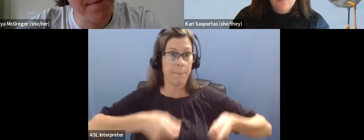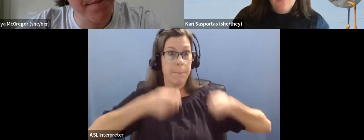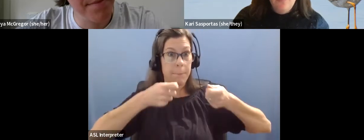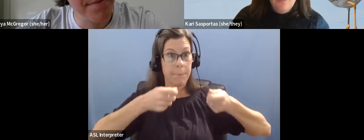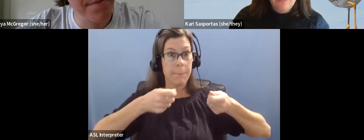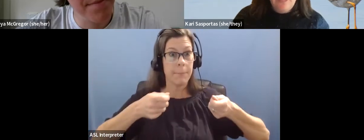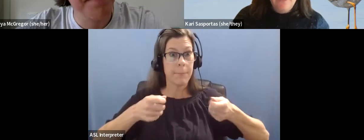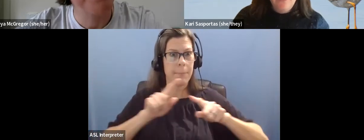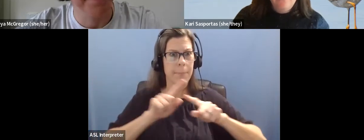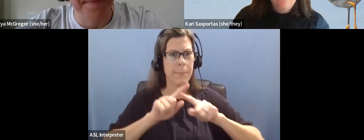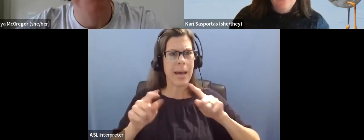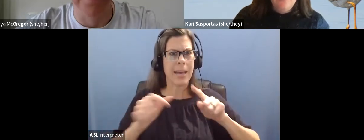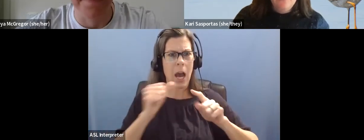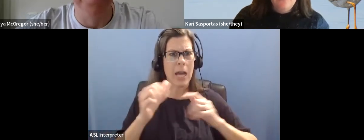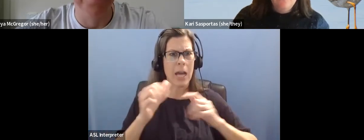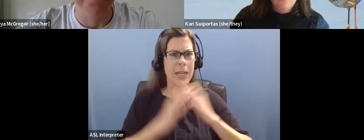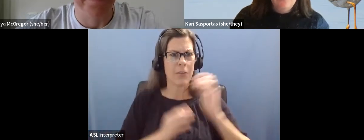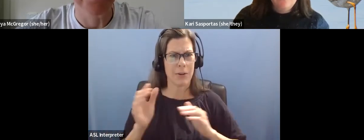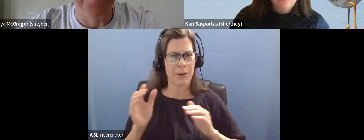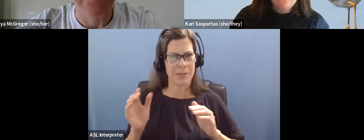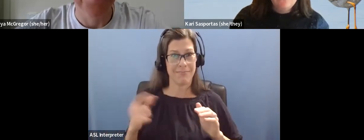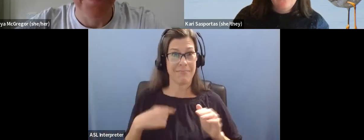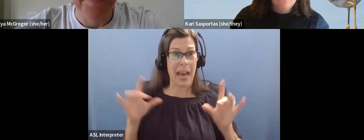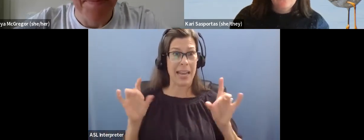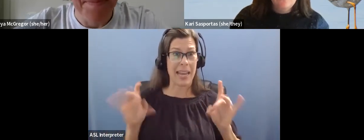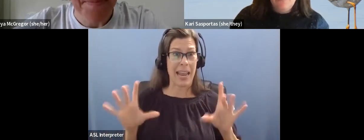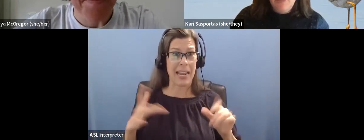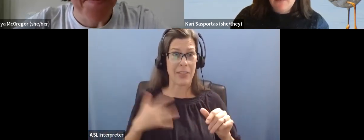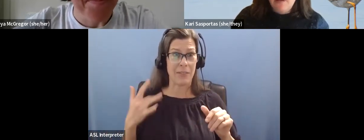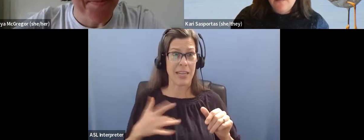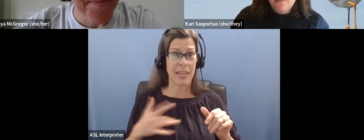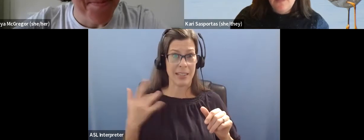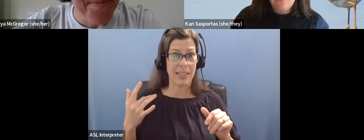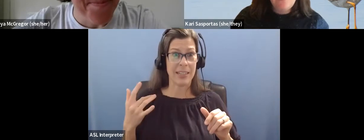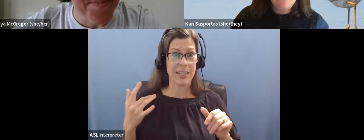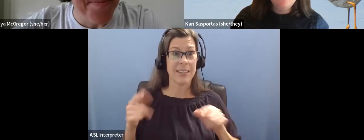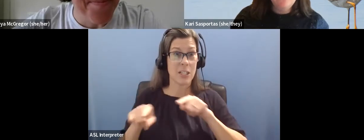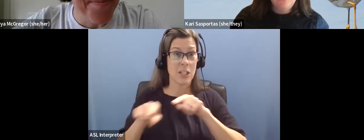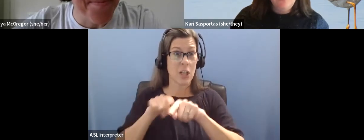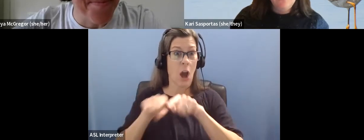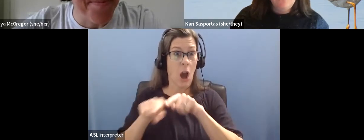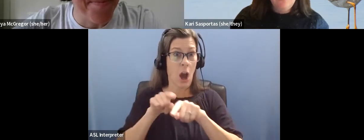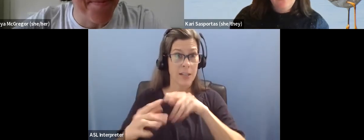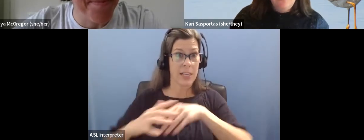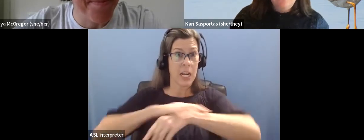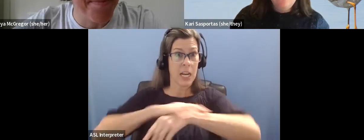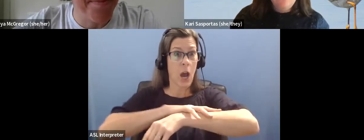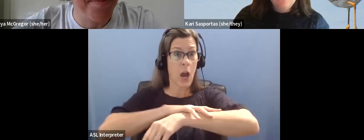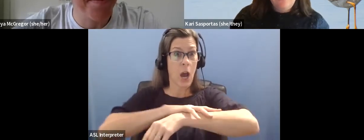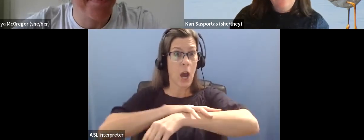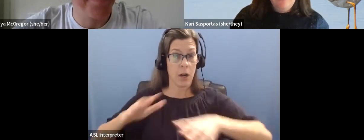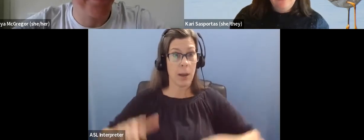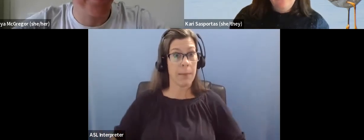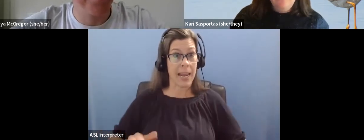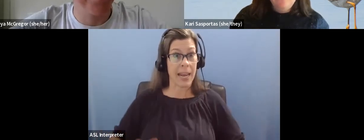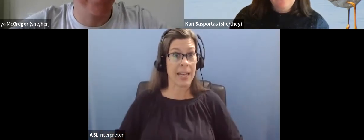uncomfortable. Like I hate the feeling of pulling up socks over my pant cuffs. I absolutely hate it. And so just